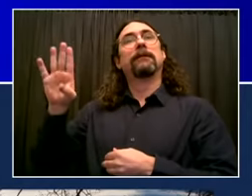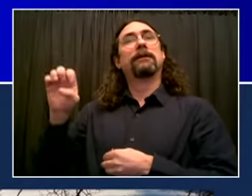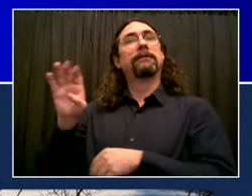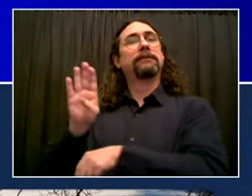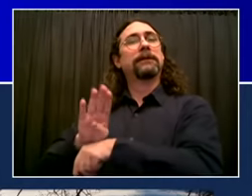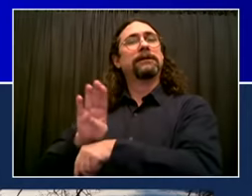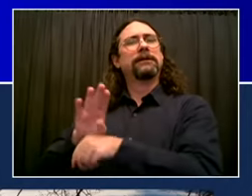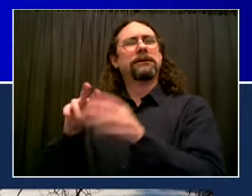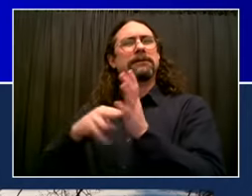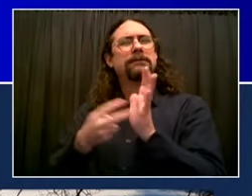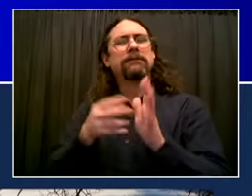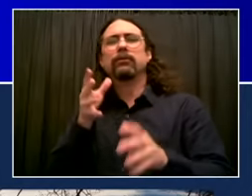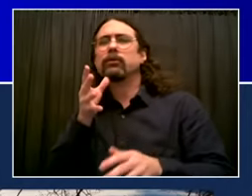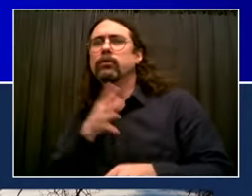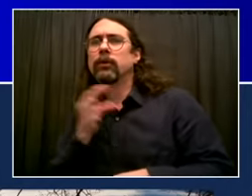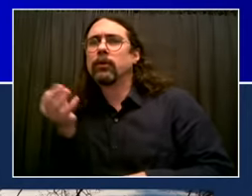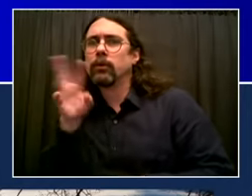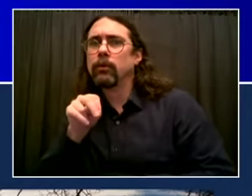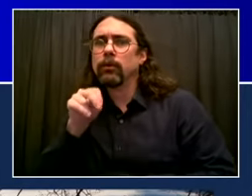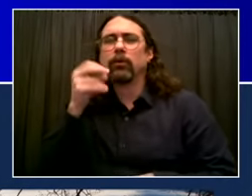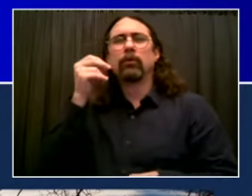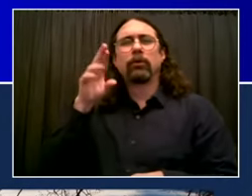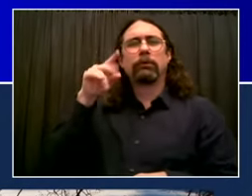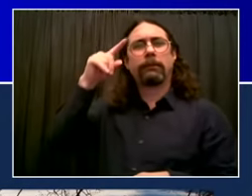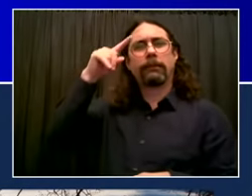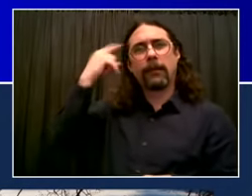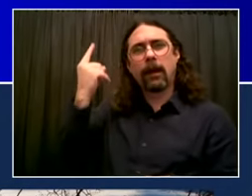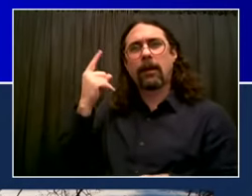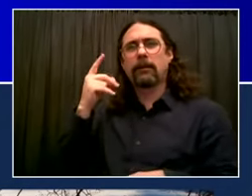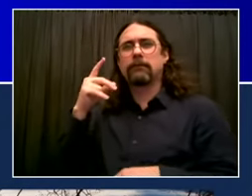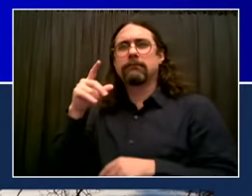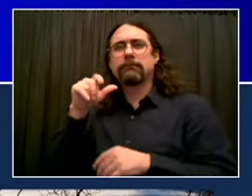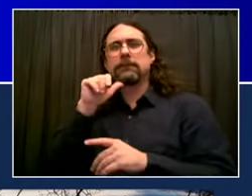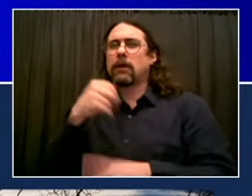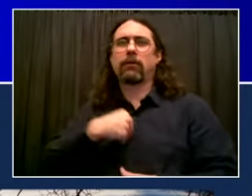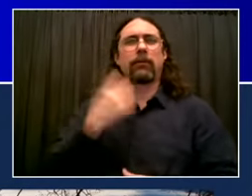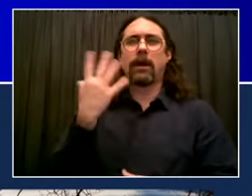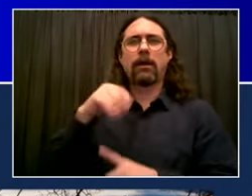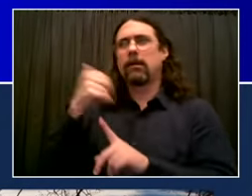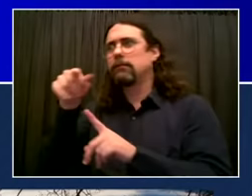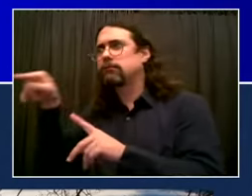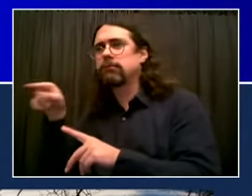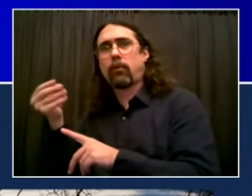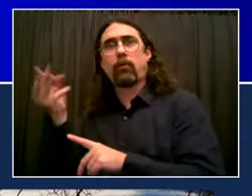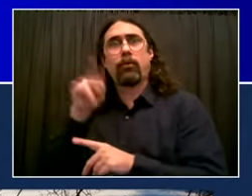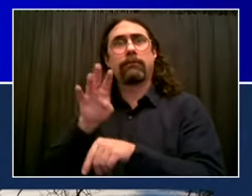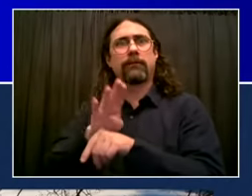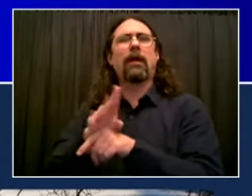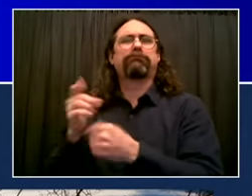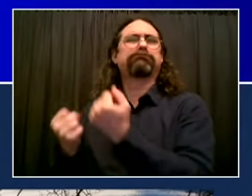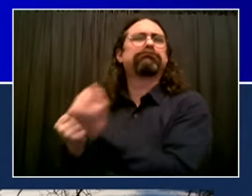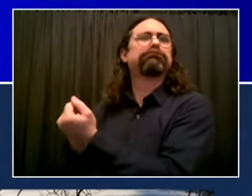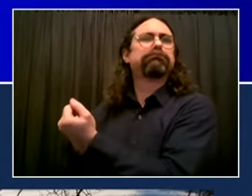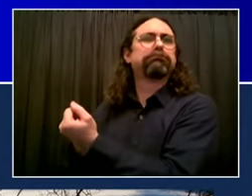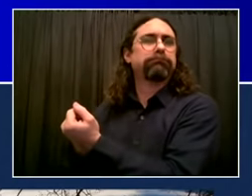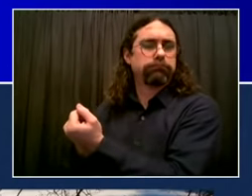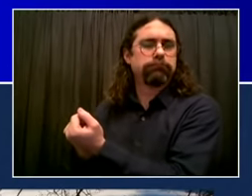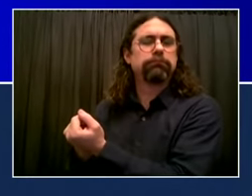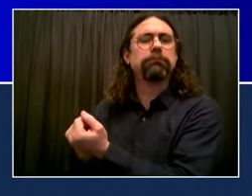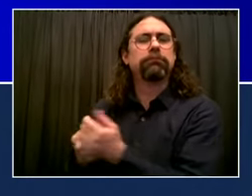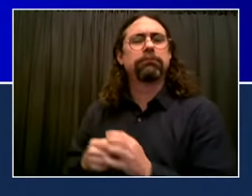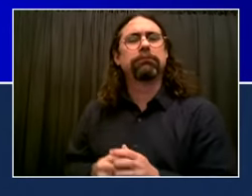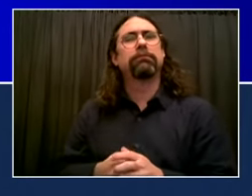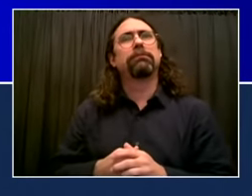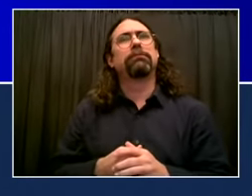These are the kinds of efforts that could really change things in this city. We're also investing. We're investing $157 million